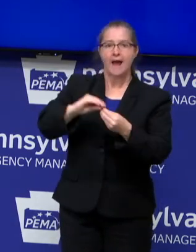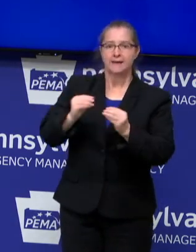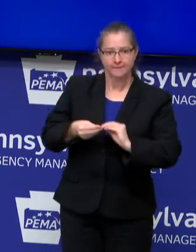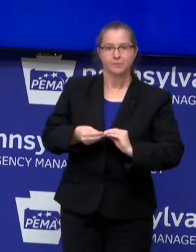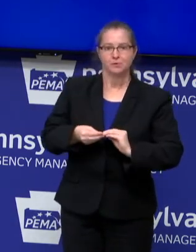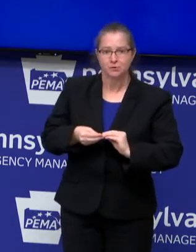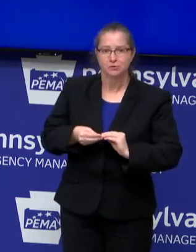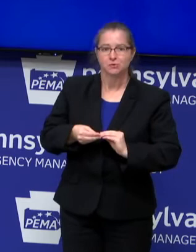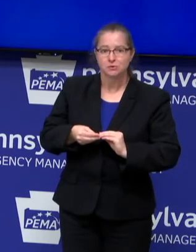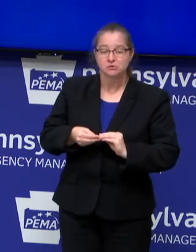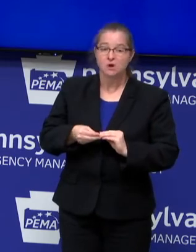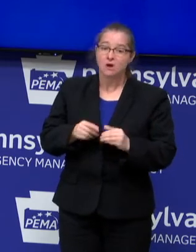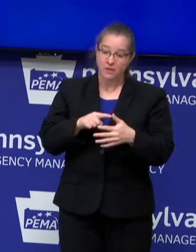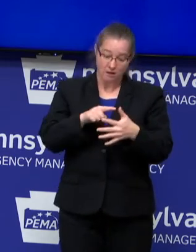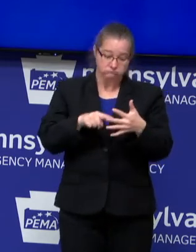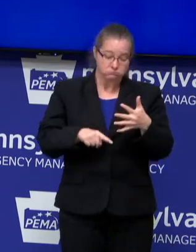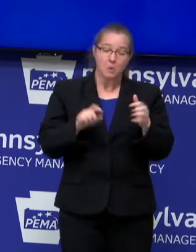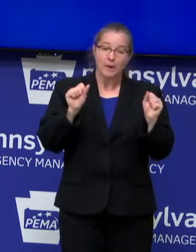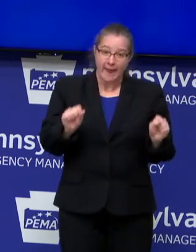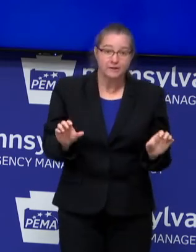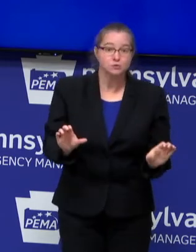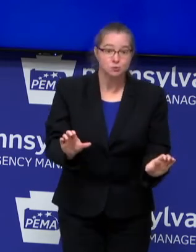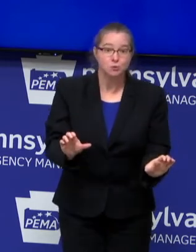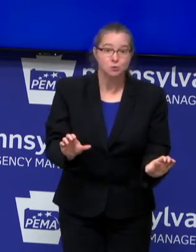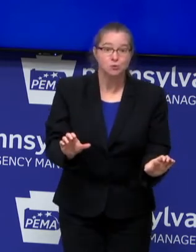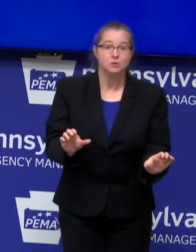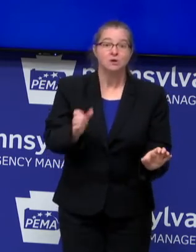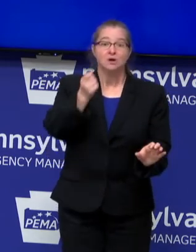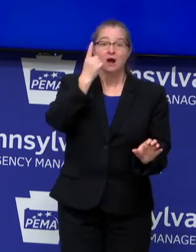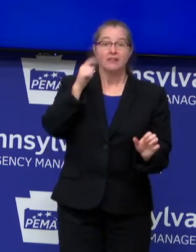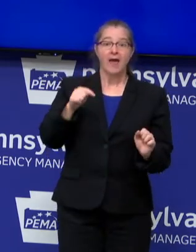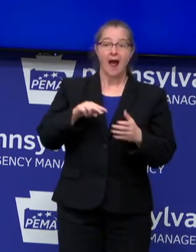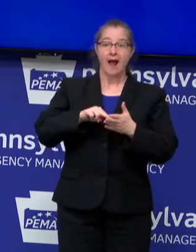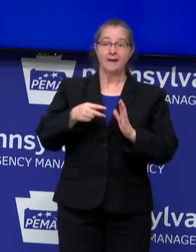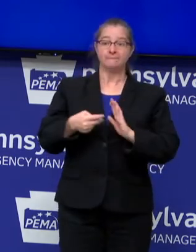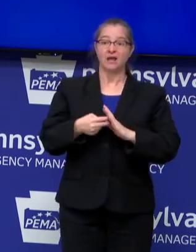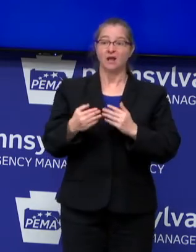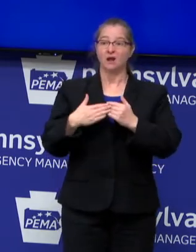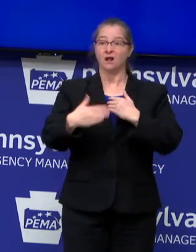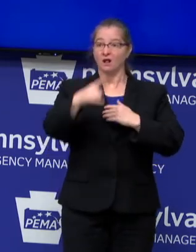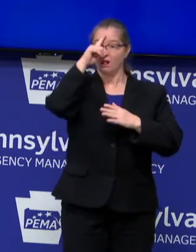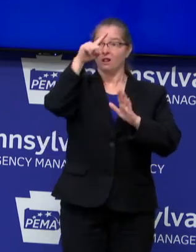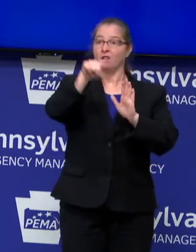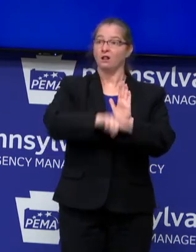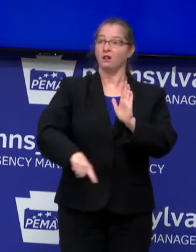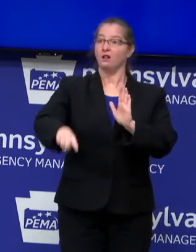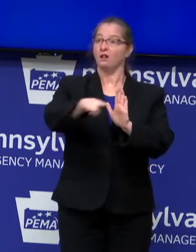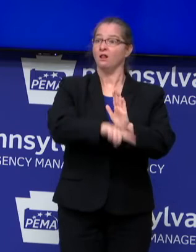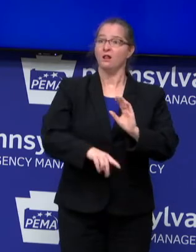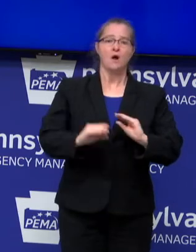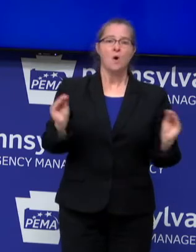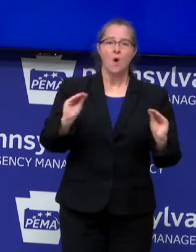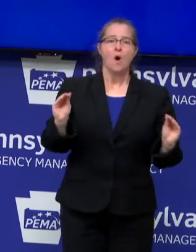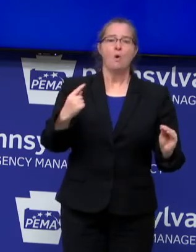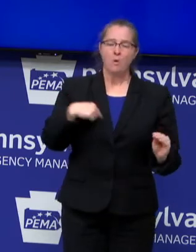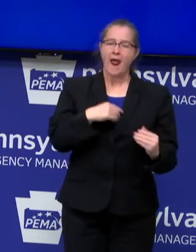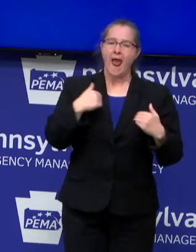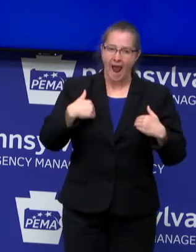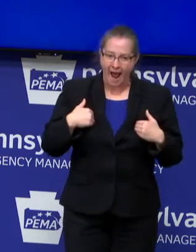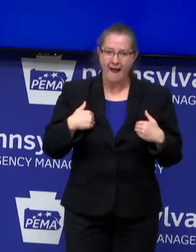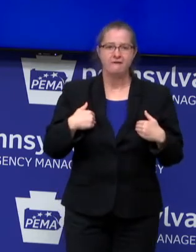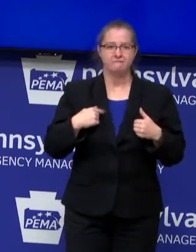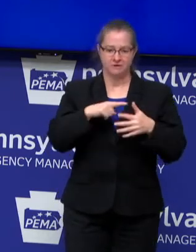And there are things we can do. I mean, we don't, this is not a bleak picture. This is another opportunity for Pennsylvania to come together